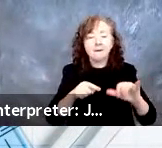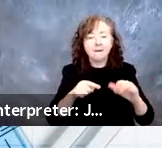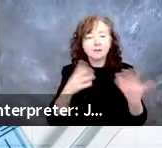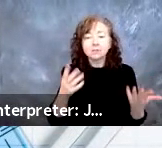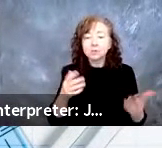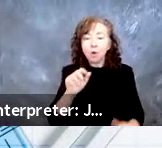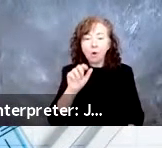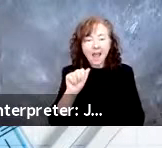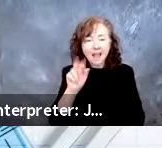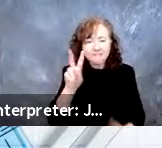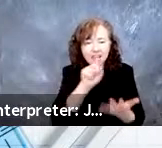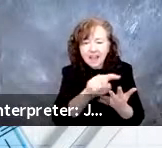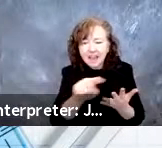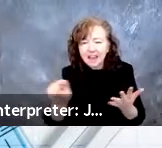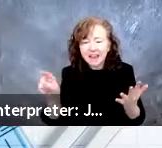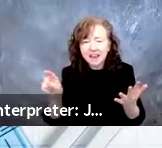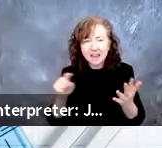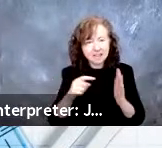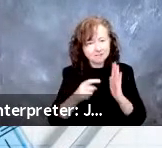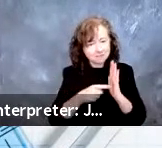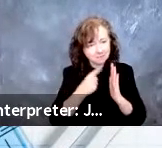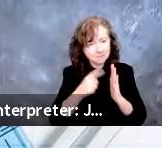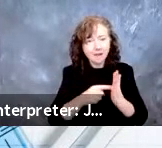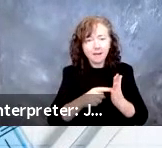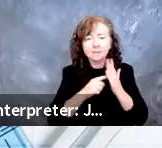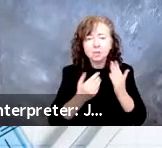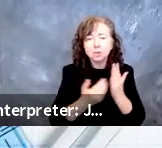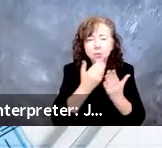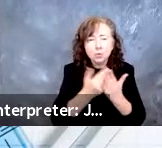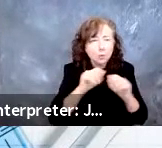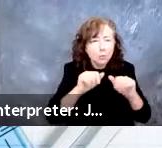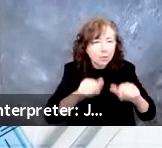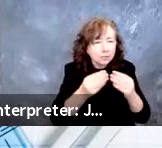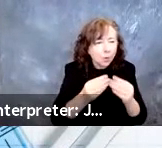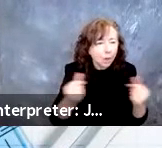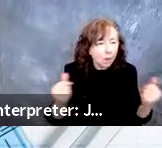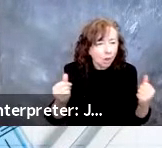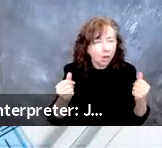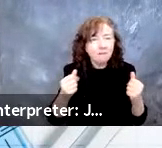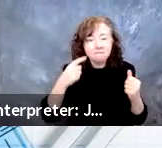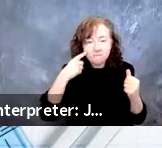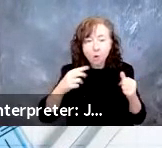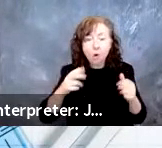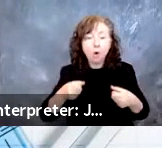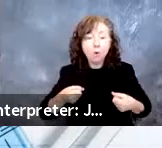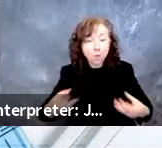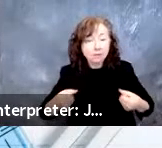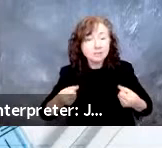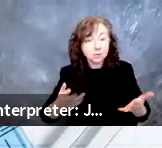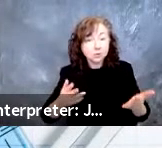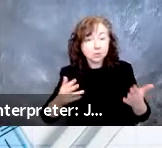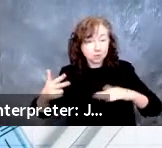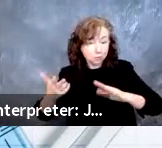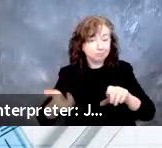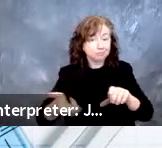you know, they require some new and different solutions in order to get wheelchair users into them. You know, a ten inch